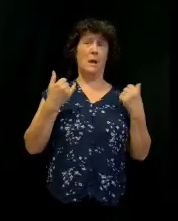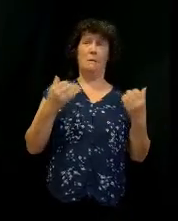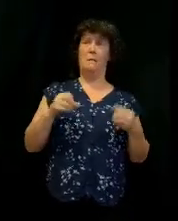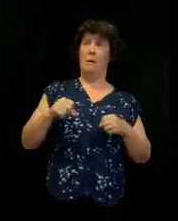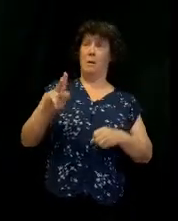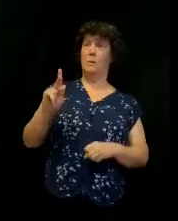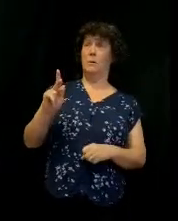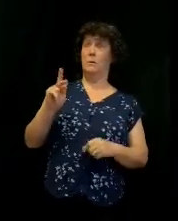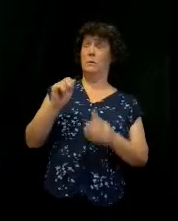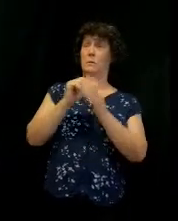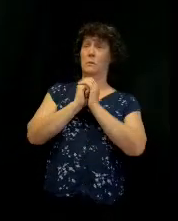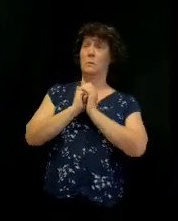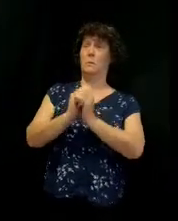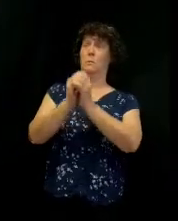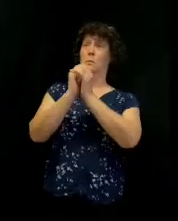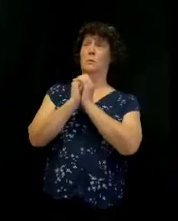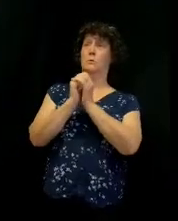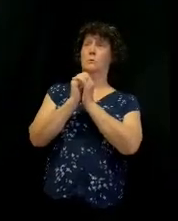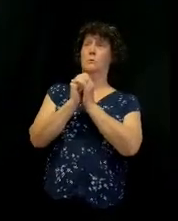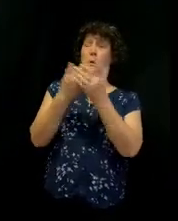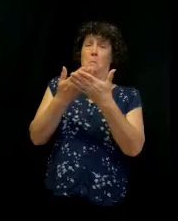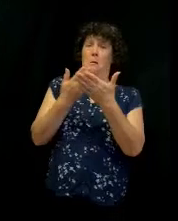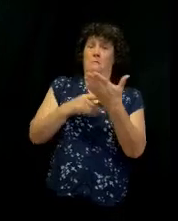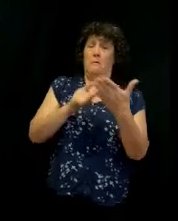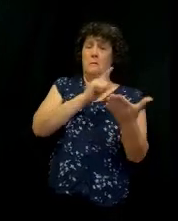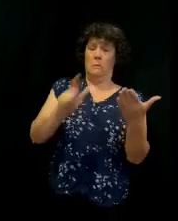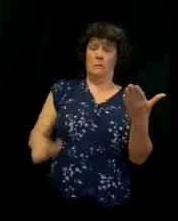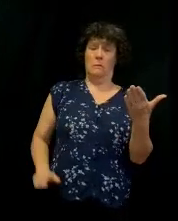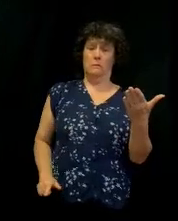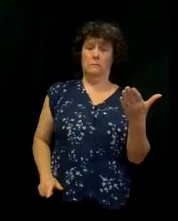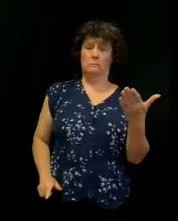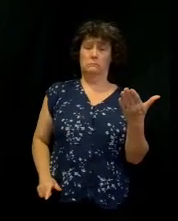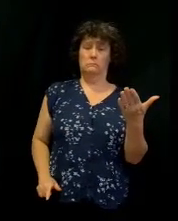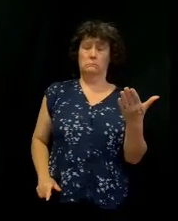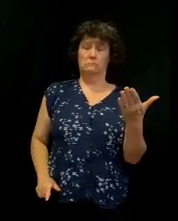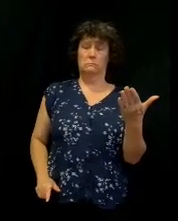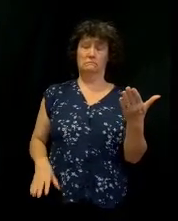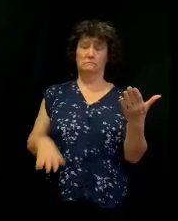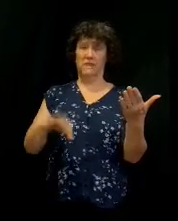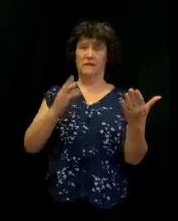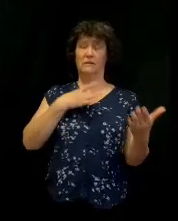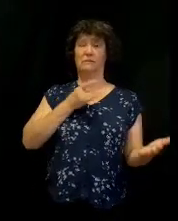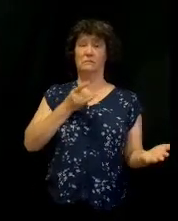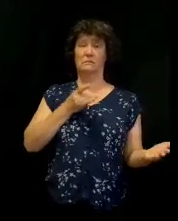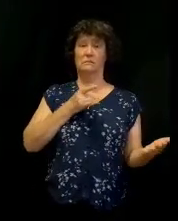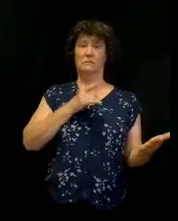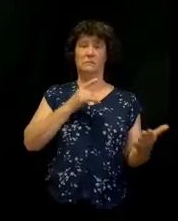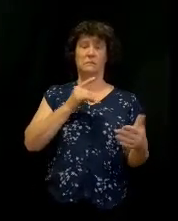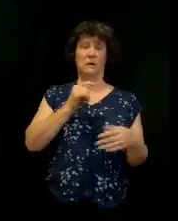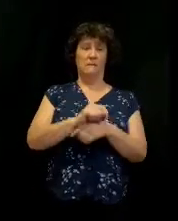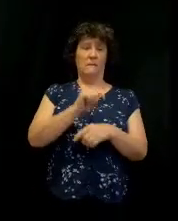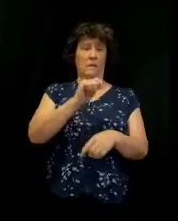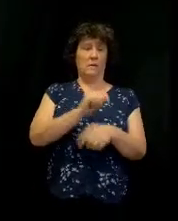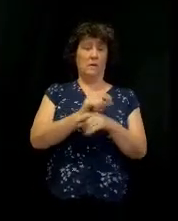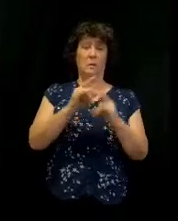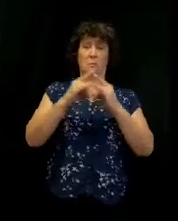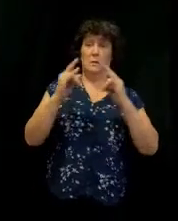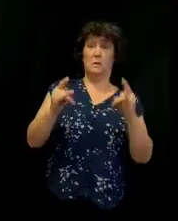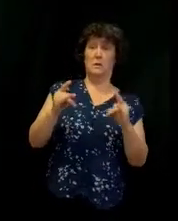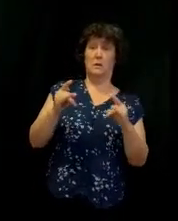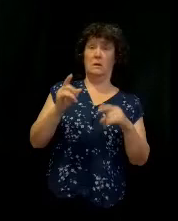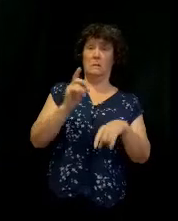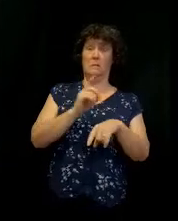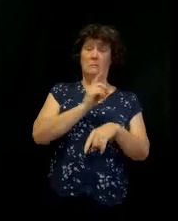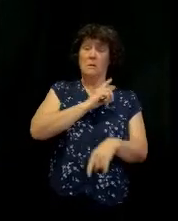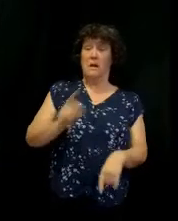Everybody did. This is interesting to me. The tabernacle of David, or the tent of David, had no instructions